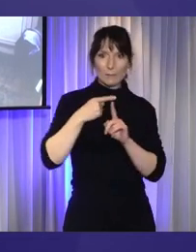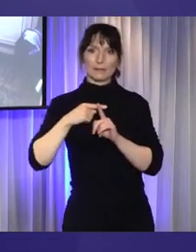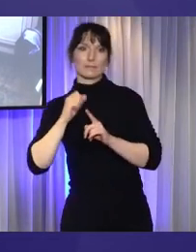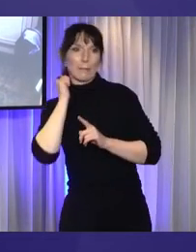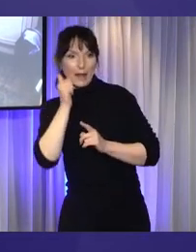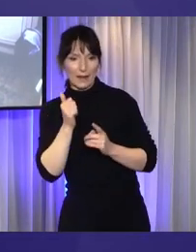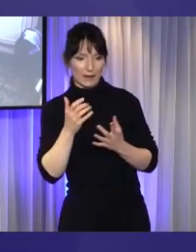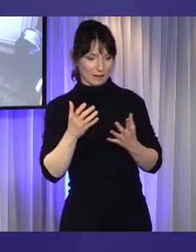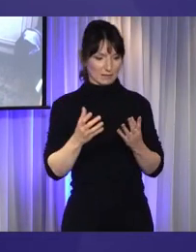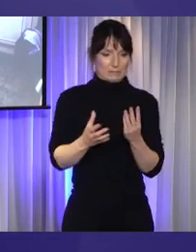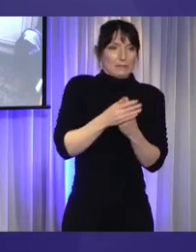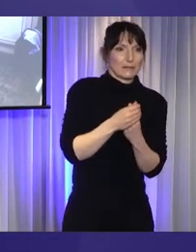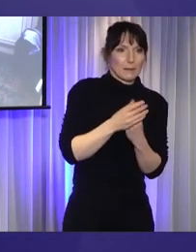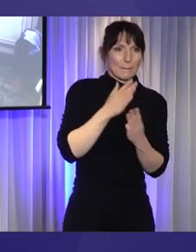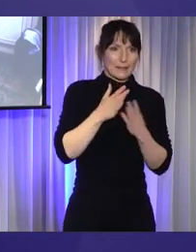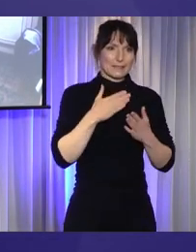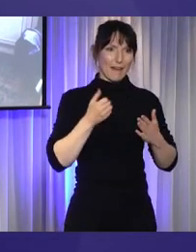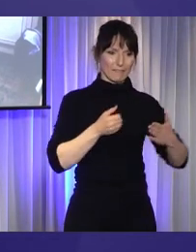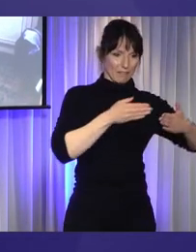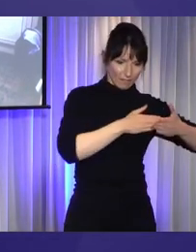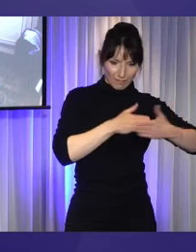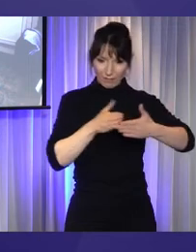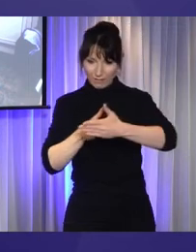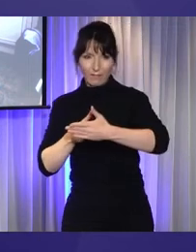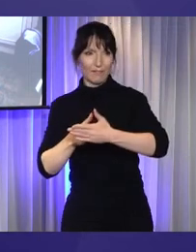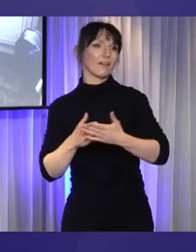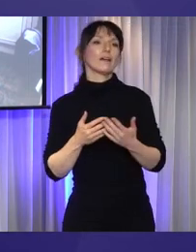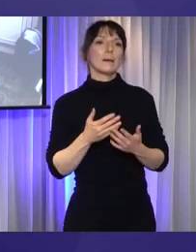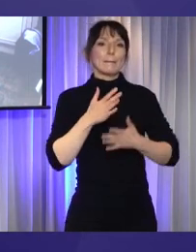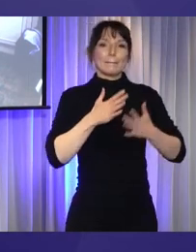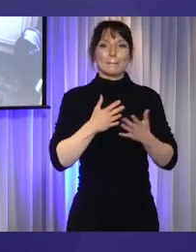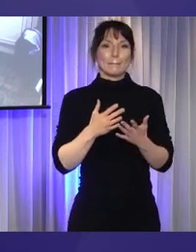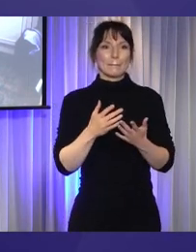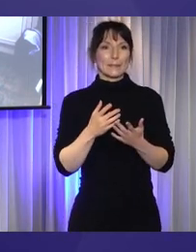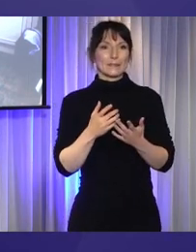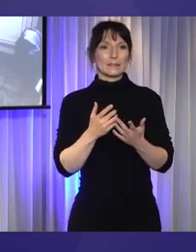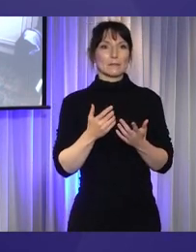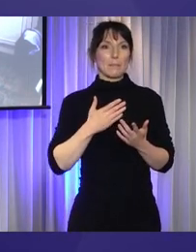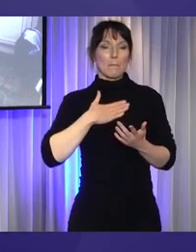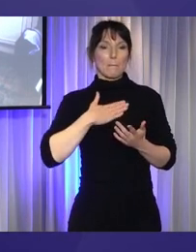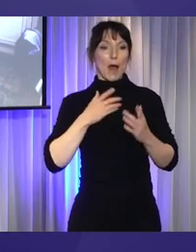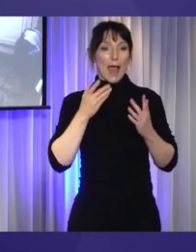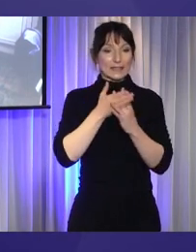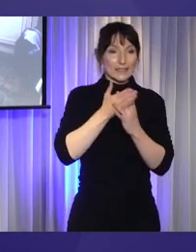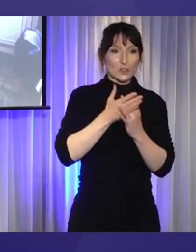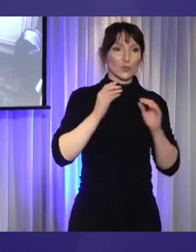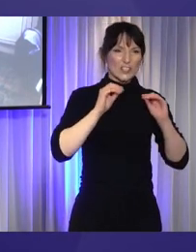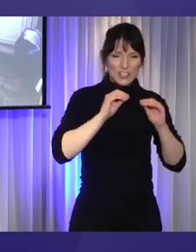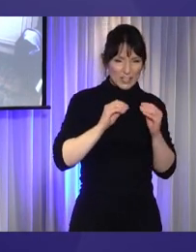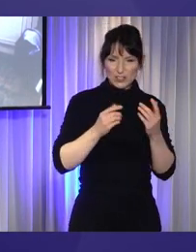to information, health care and disability support, health literacy, language and communication, education,